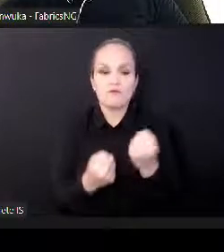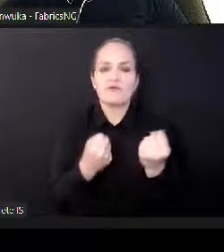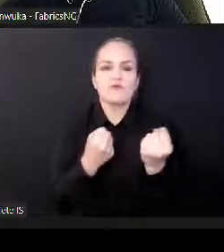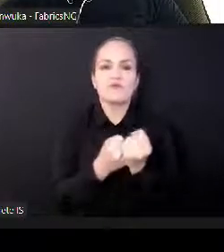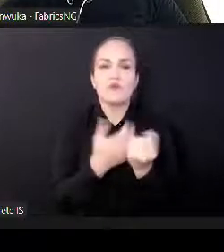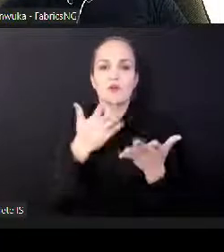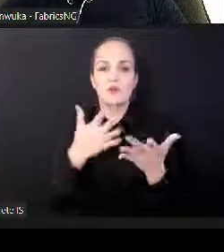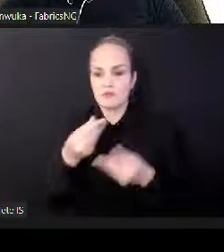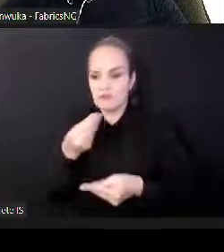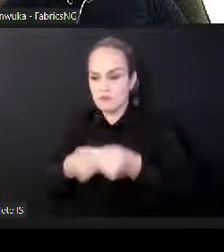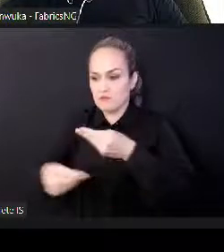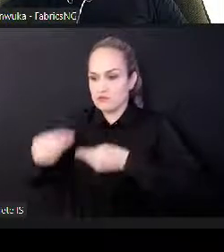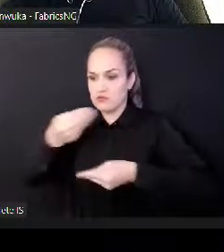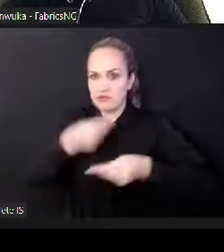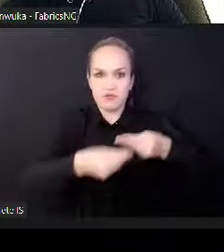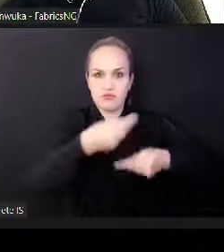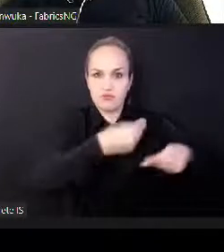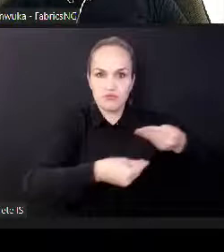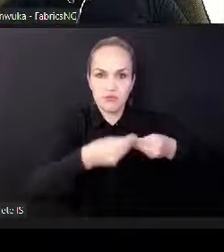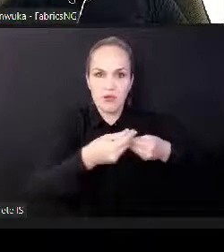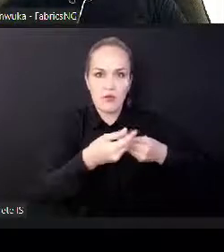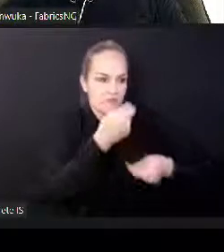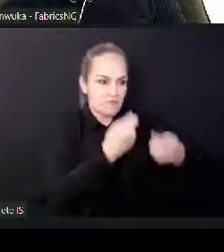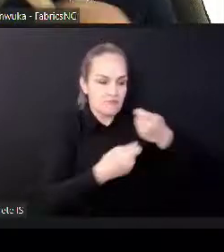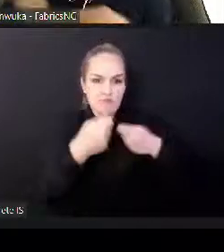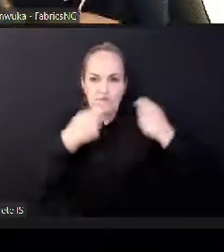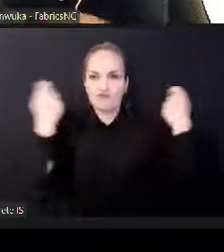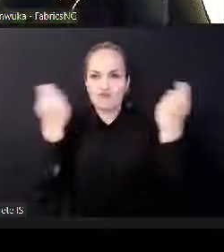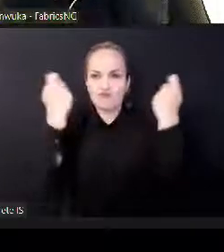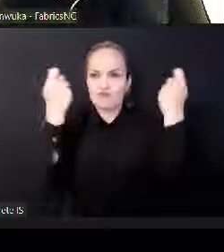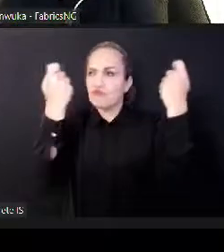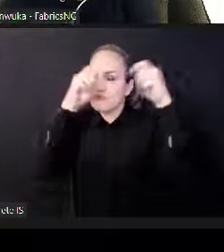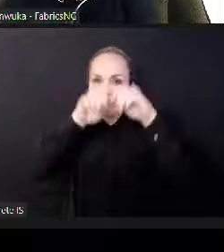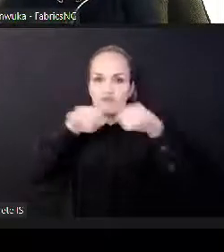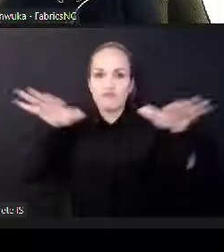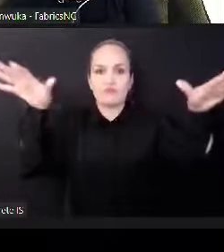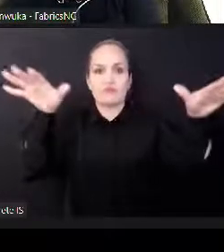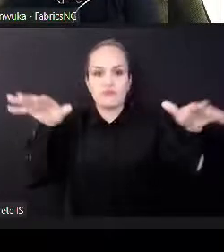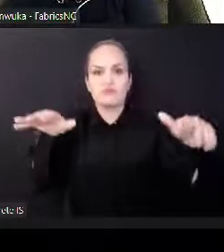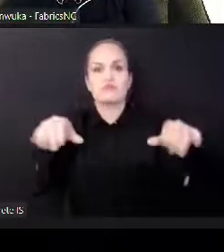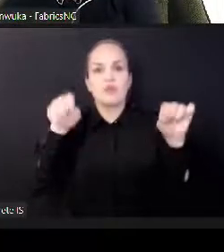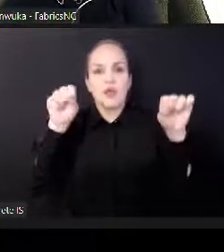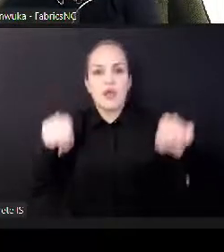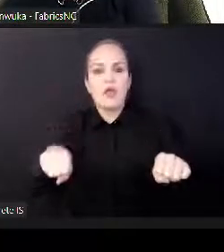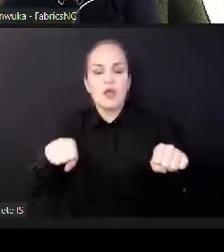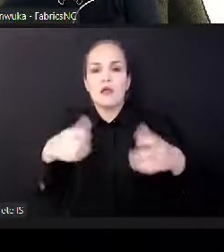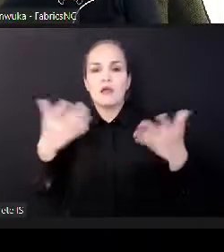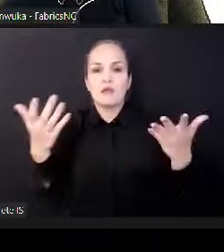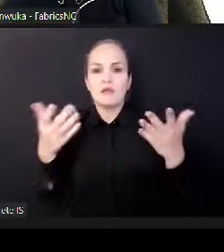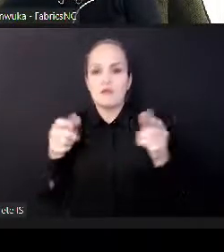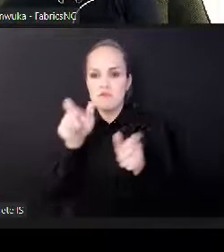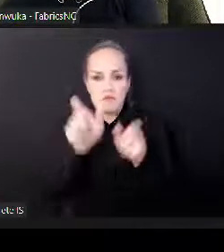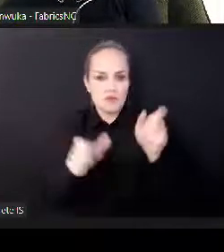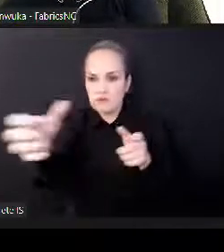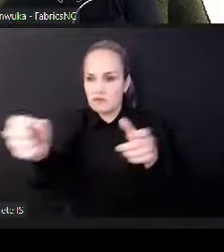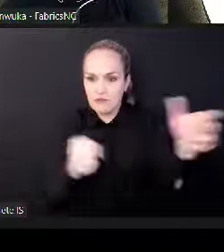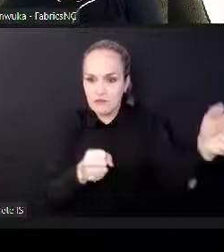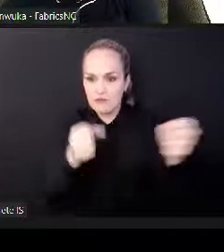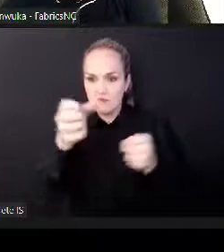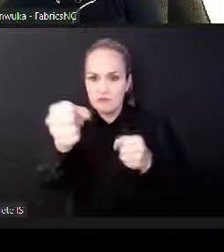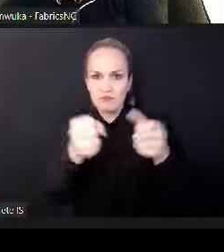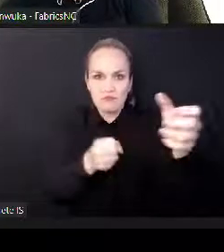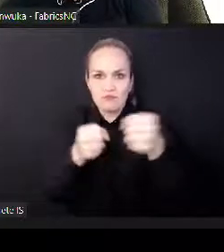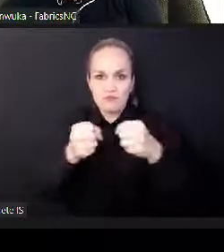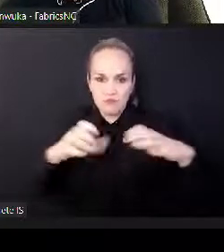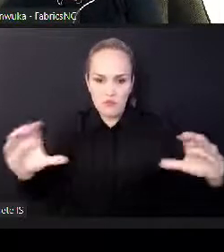their teal management, in their business record management to increase efficiency and manage their cash flows